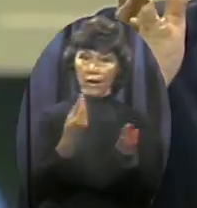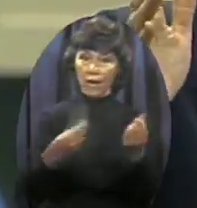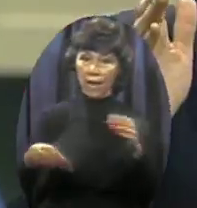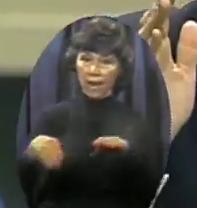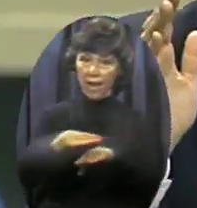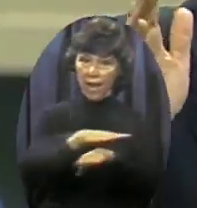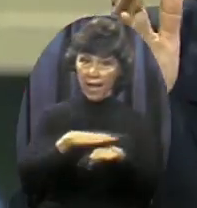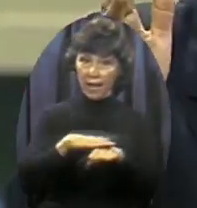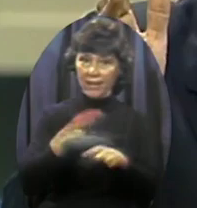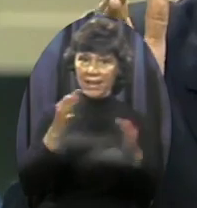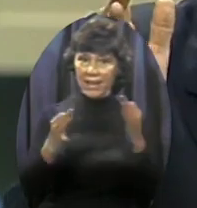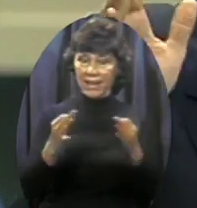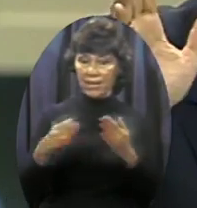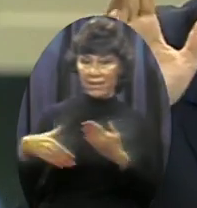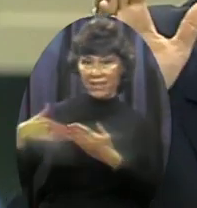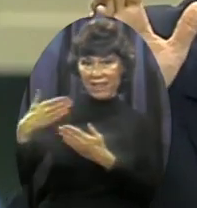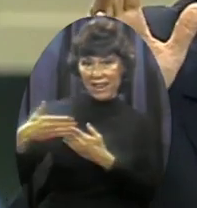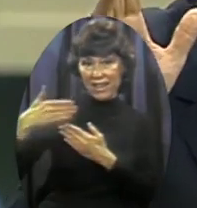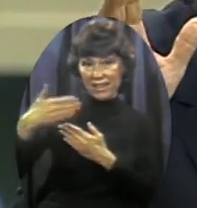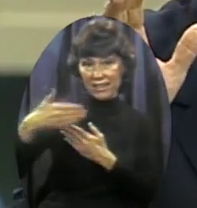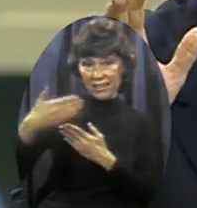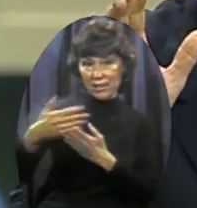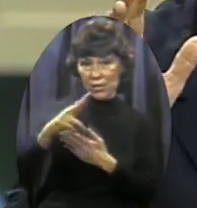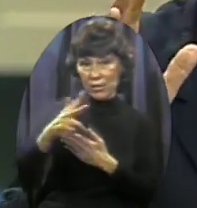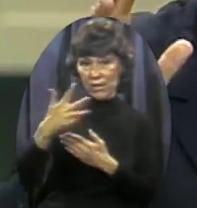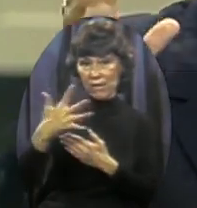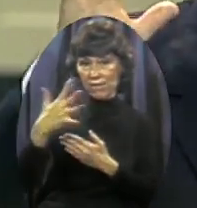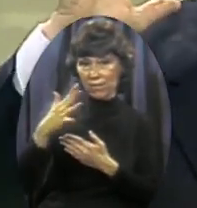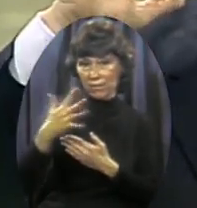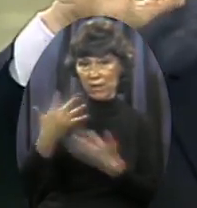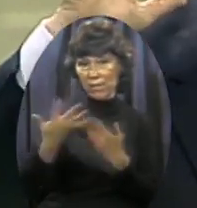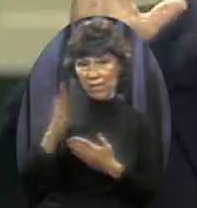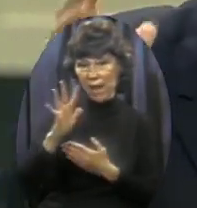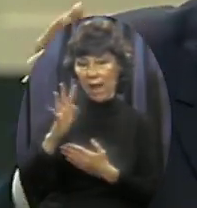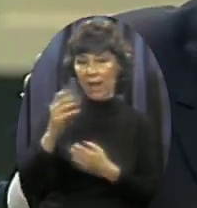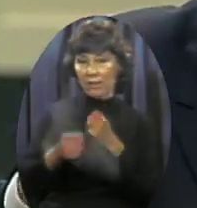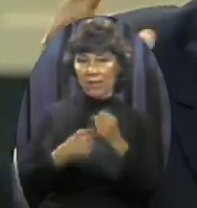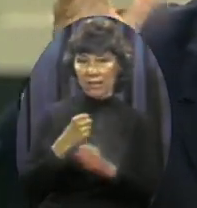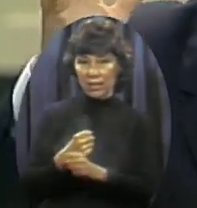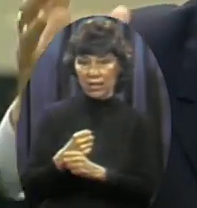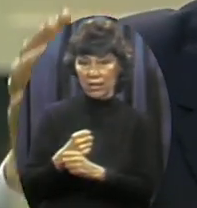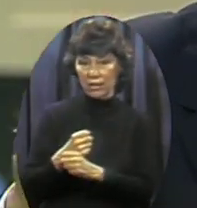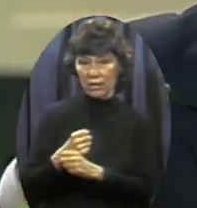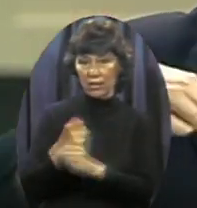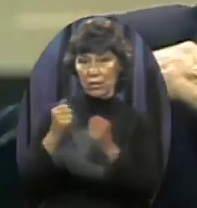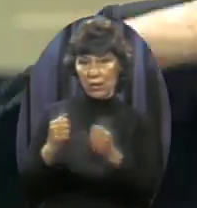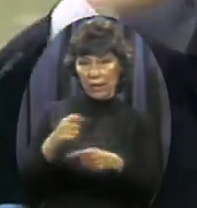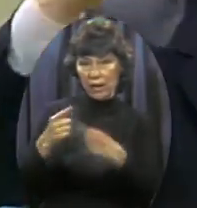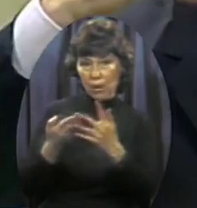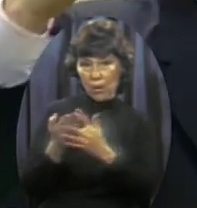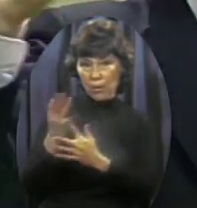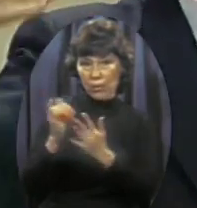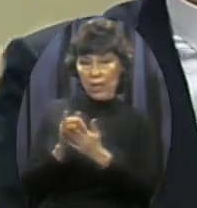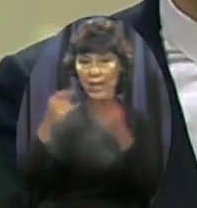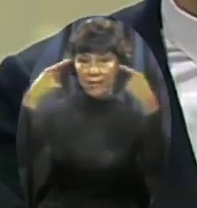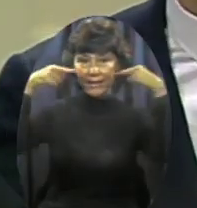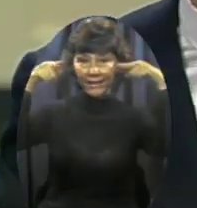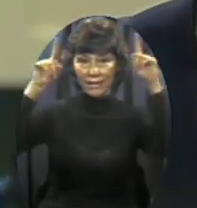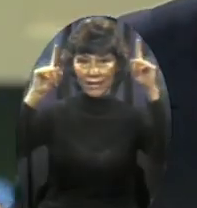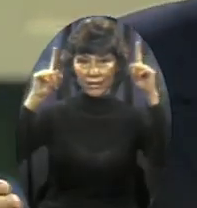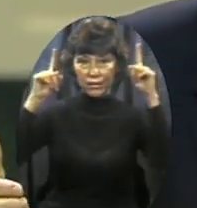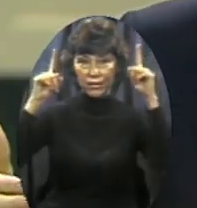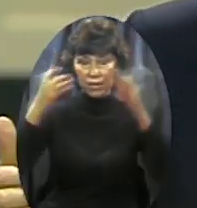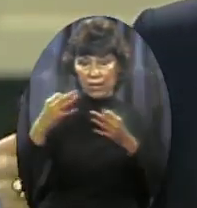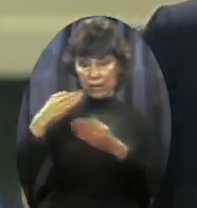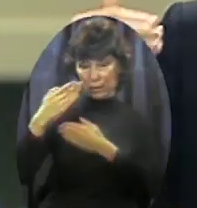I see that as the crucial period The next three to five years If the Soviets do not move upon us In the next three to five years We get through this so called window